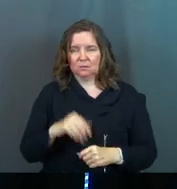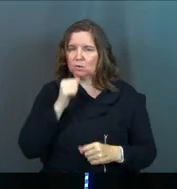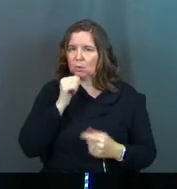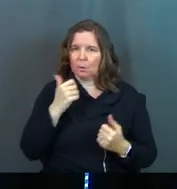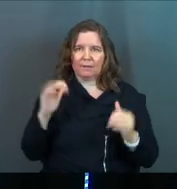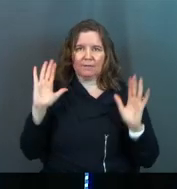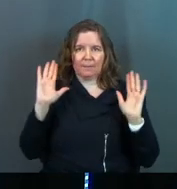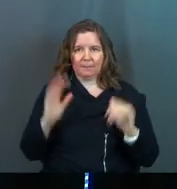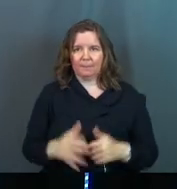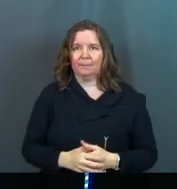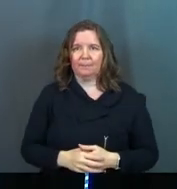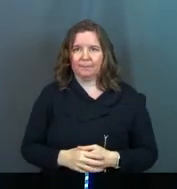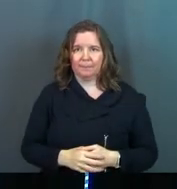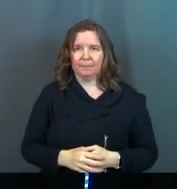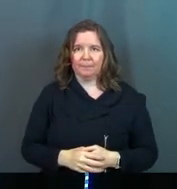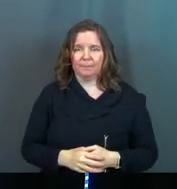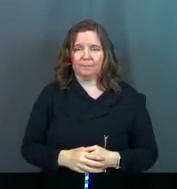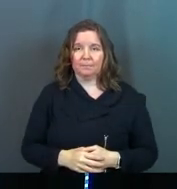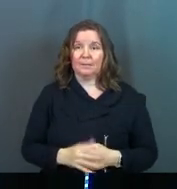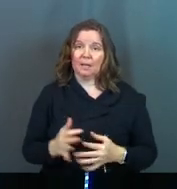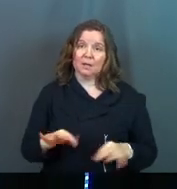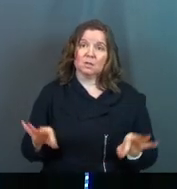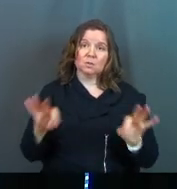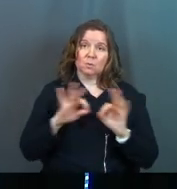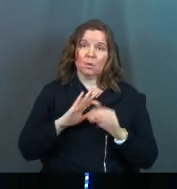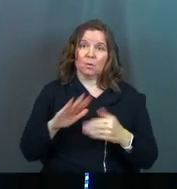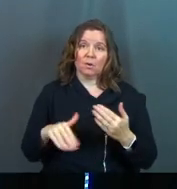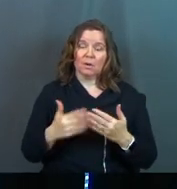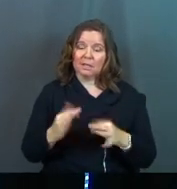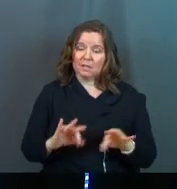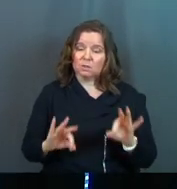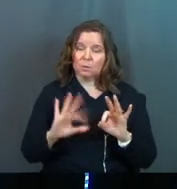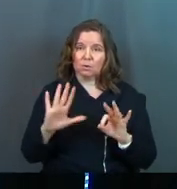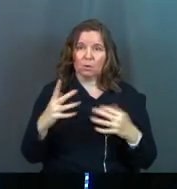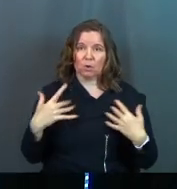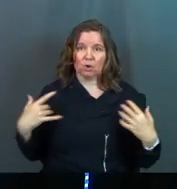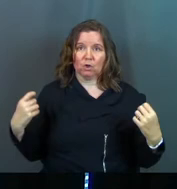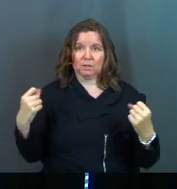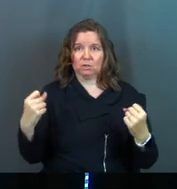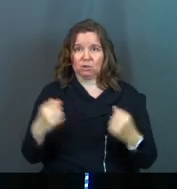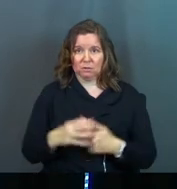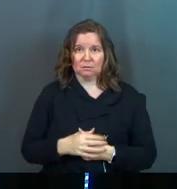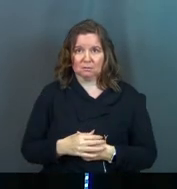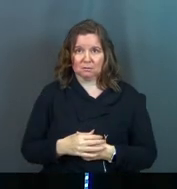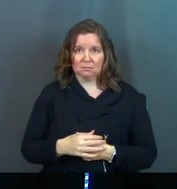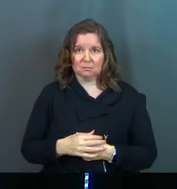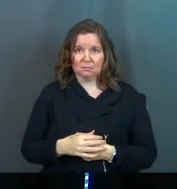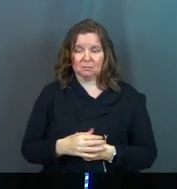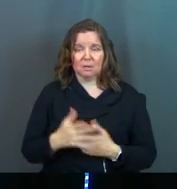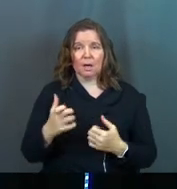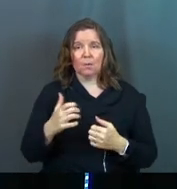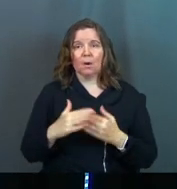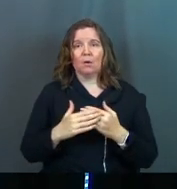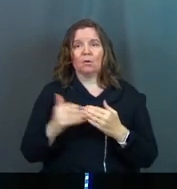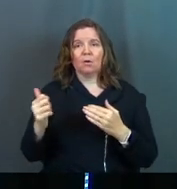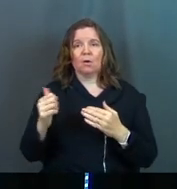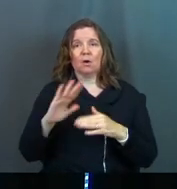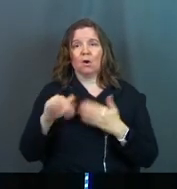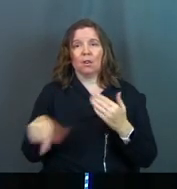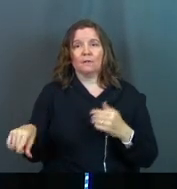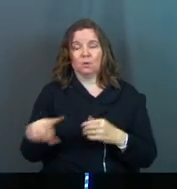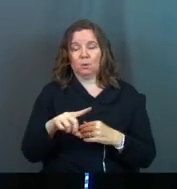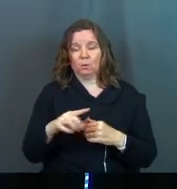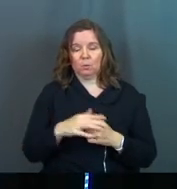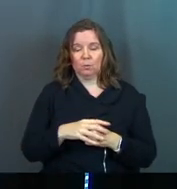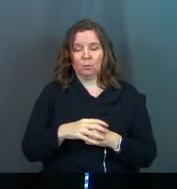Don't give up. And it's worth it all. It's worth your courage. I want to call out in all of